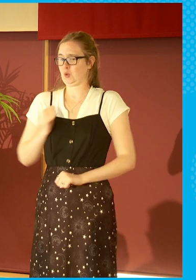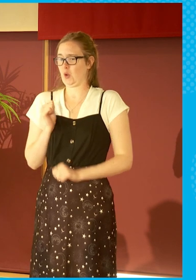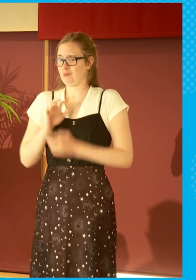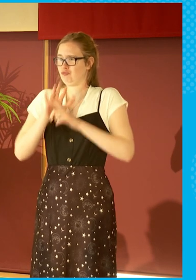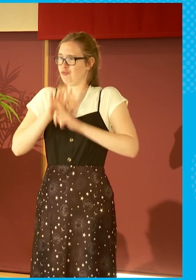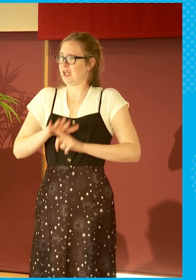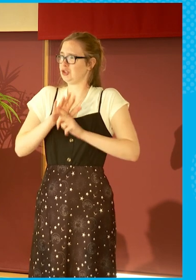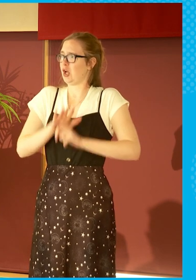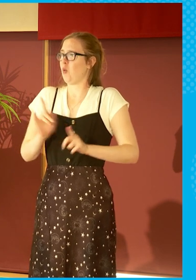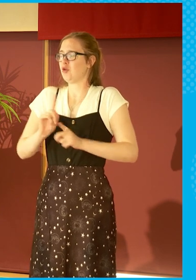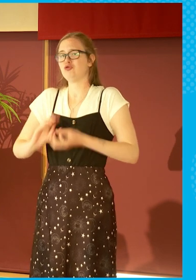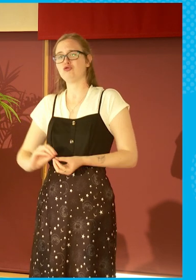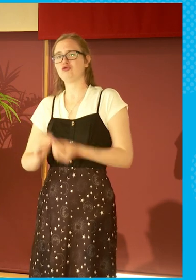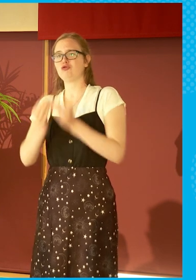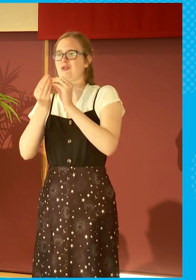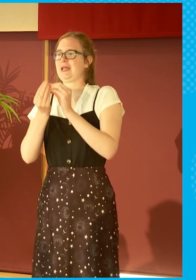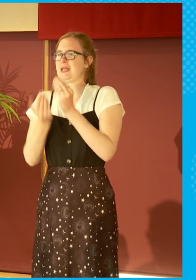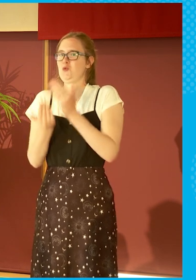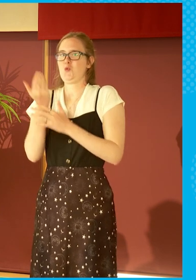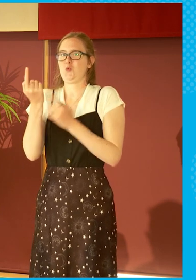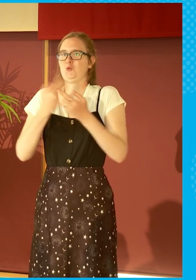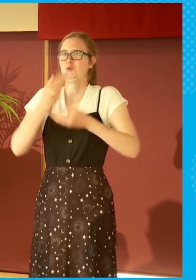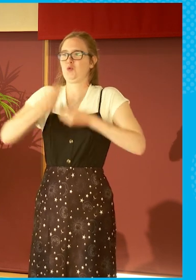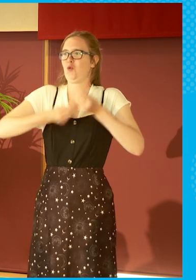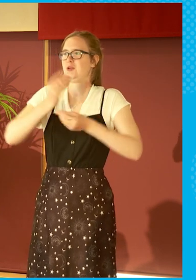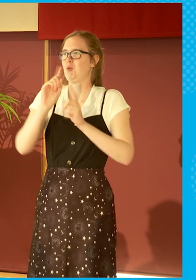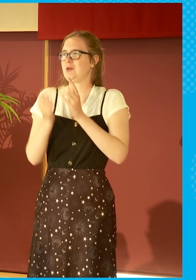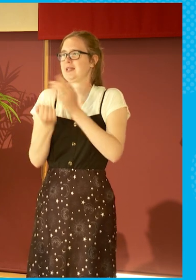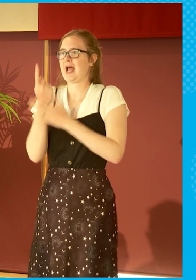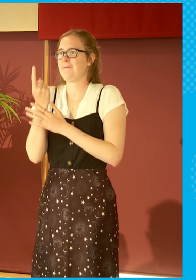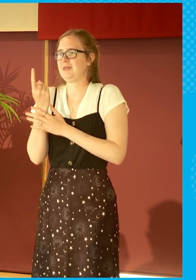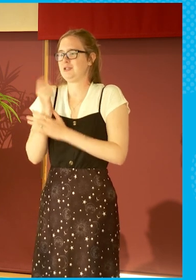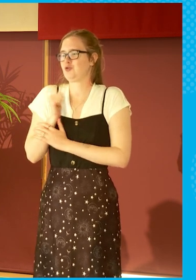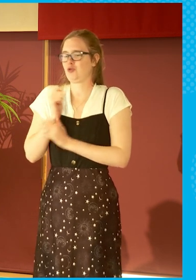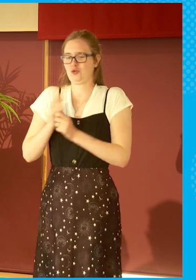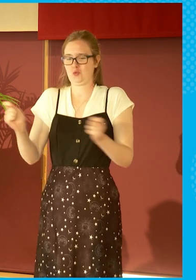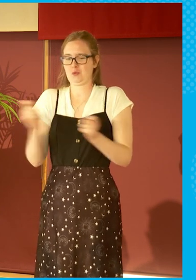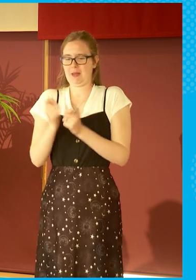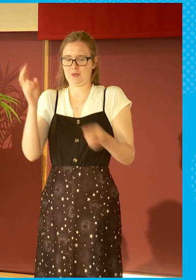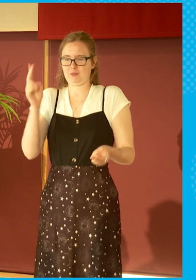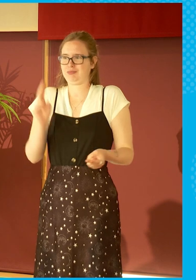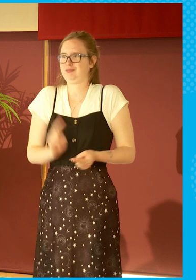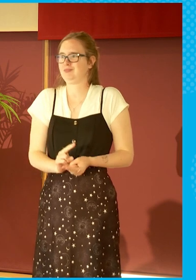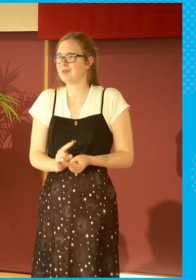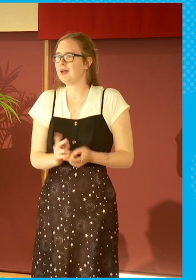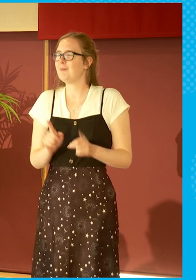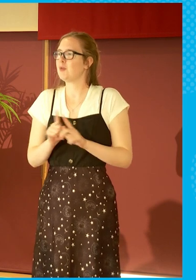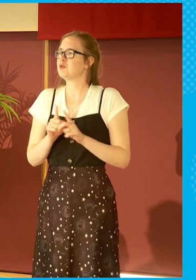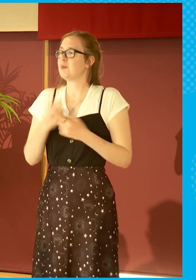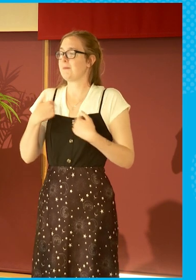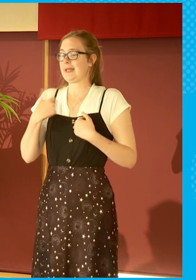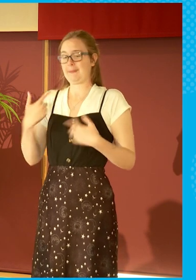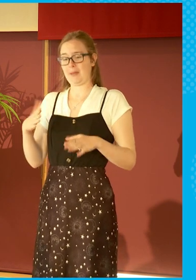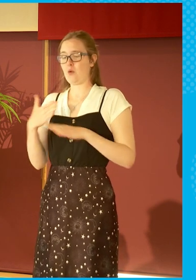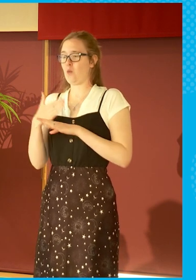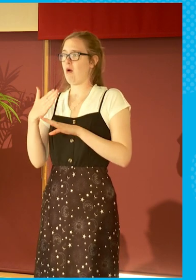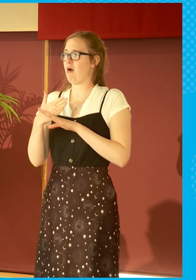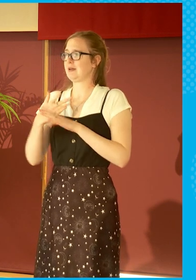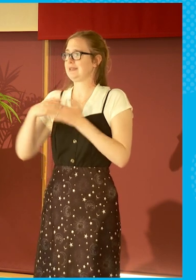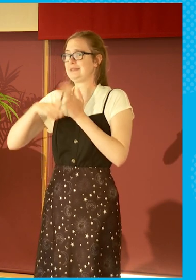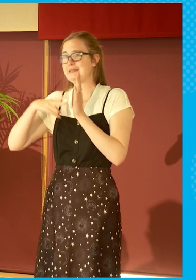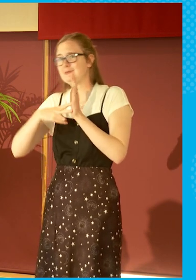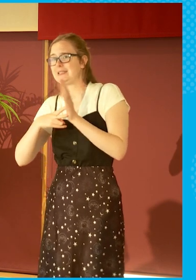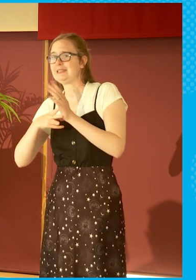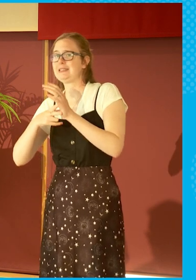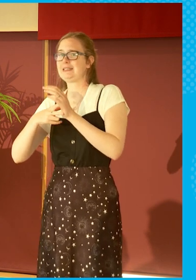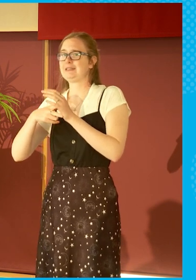to make up the ground for what's happened in Scottish newspapers. And having worked in TV and radio,